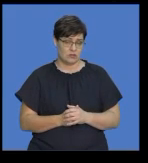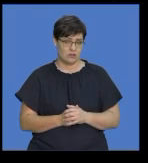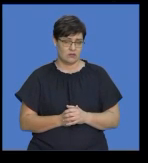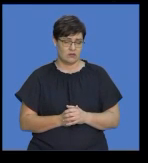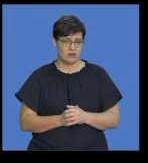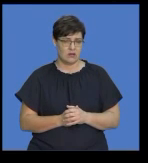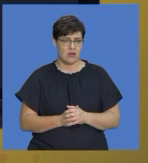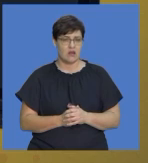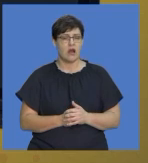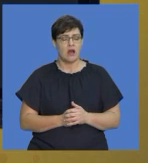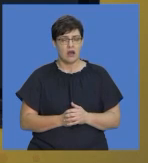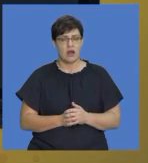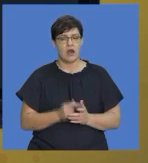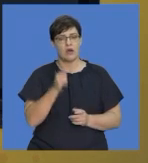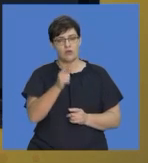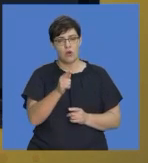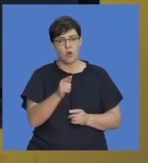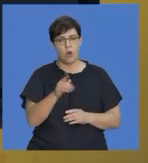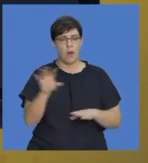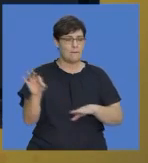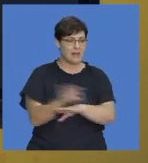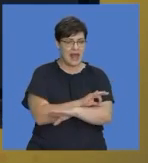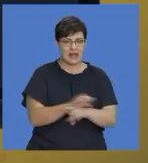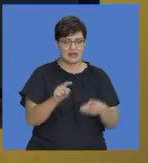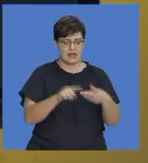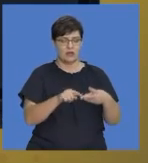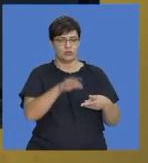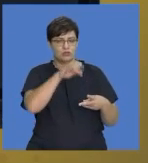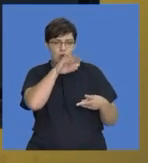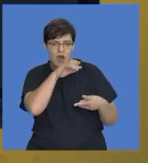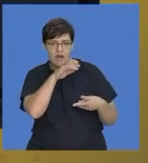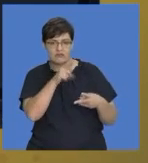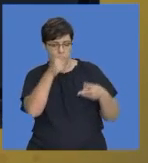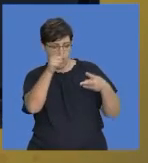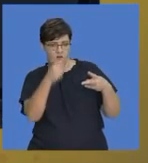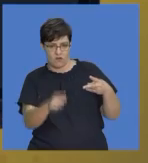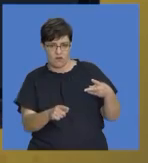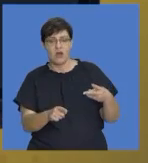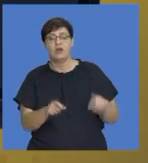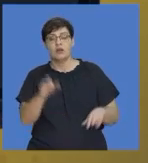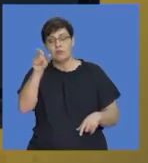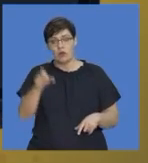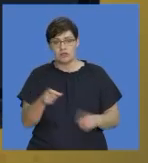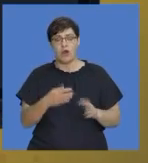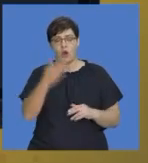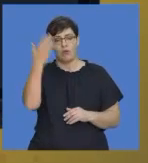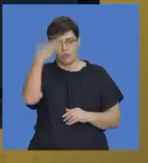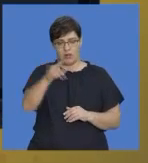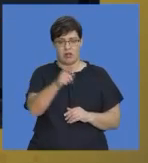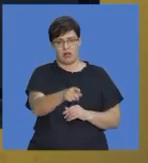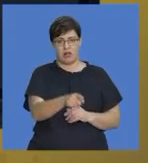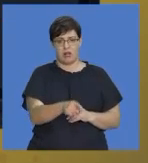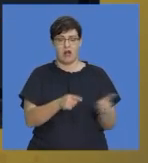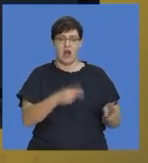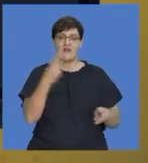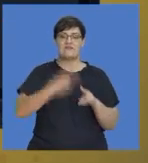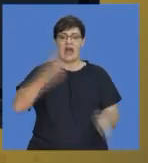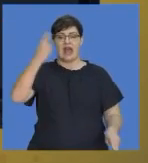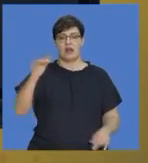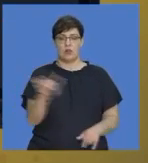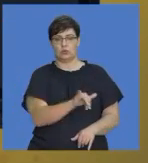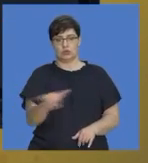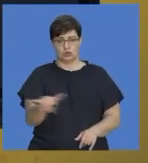to strike off your plans and your drafts so that the person marking your script knows which is the final piece